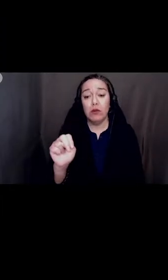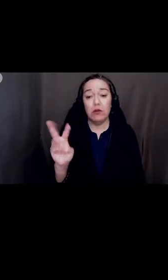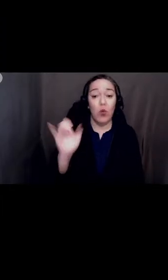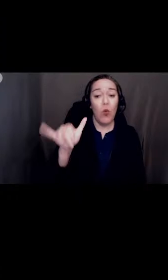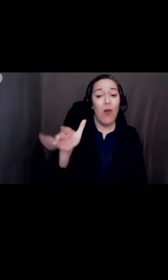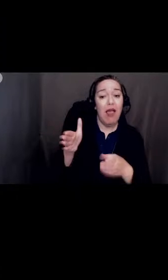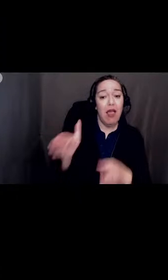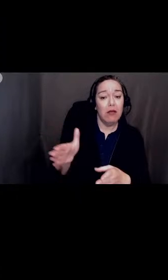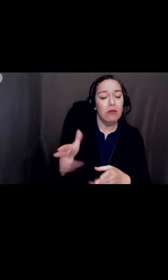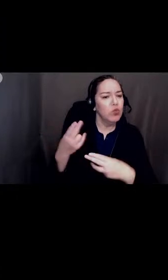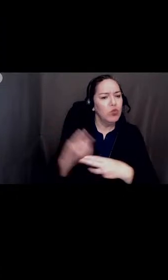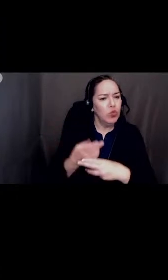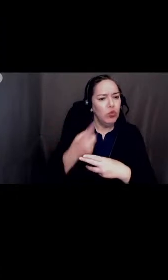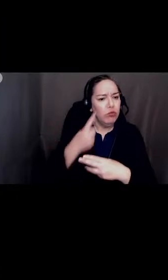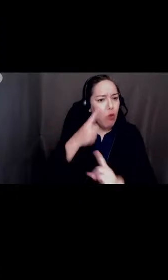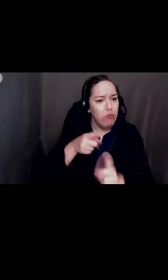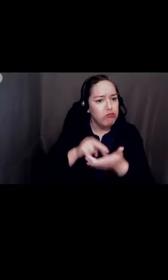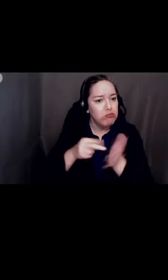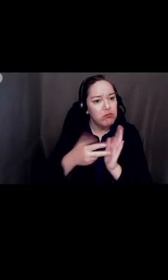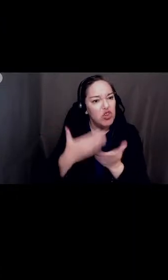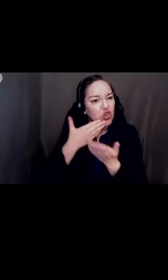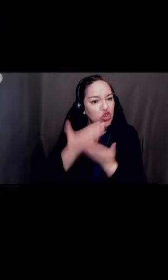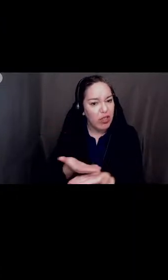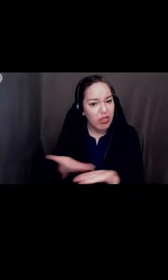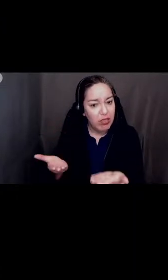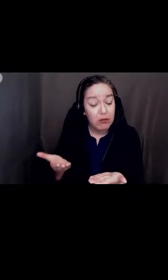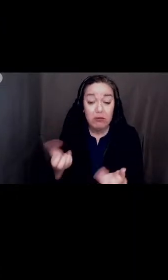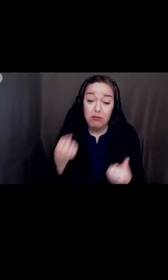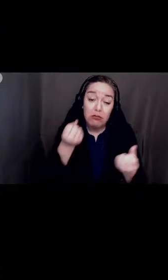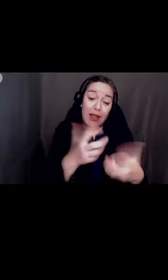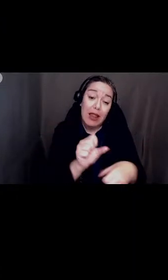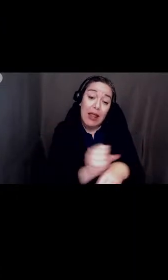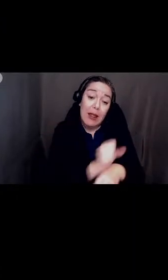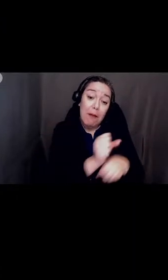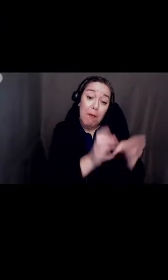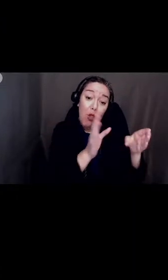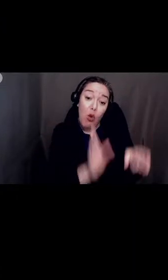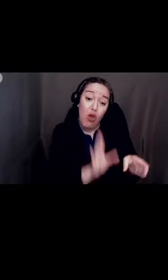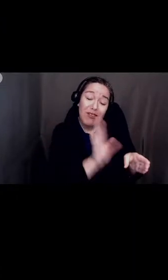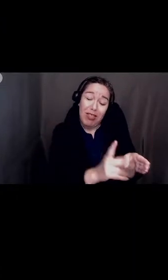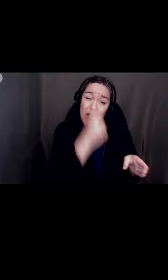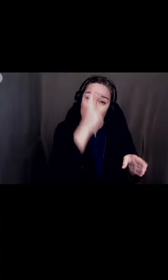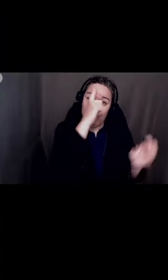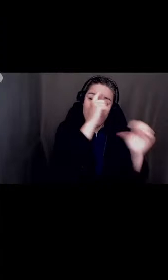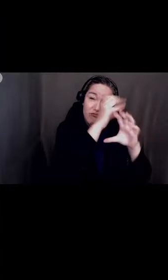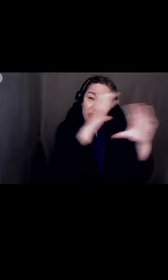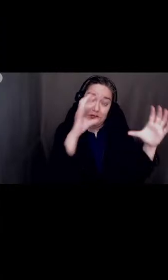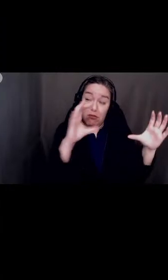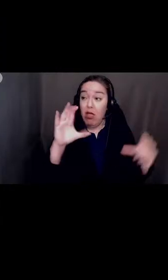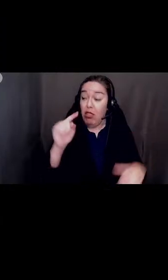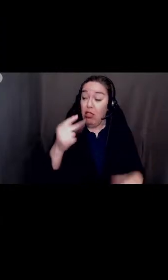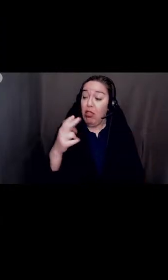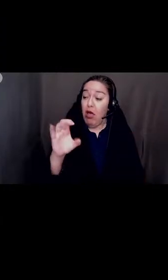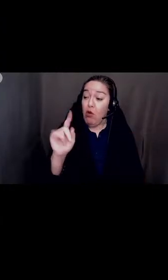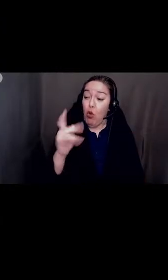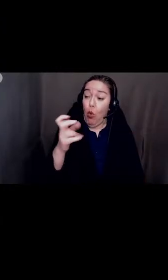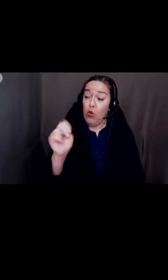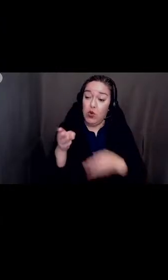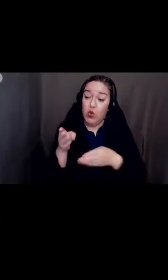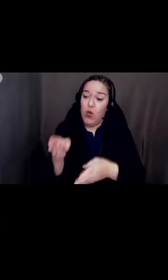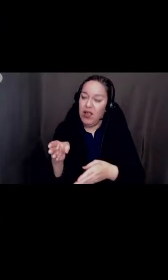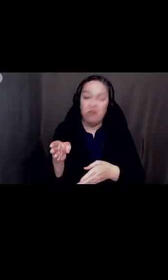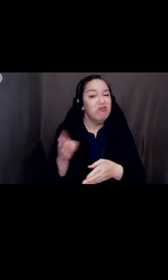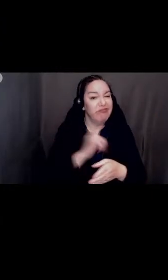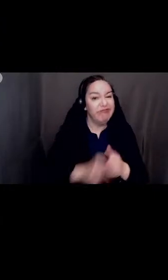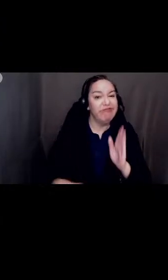In many of our employees' minds, the Colton Way is a negative and has come to represent a culture that